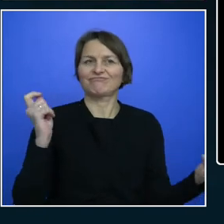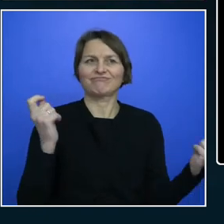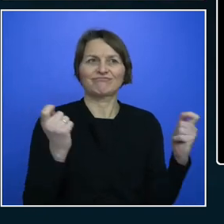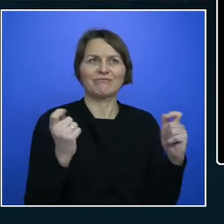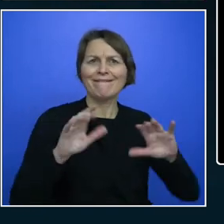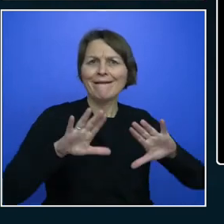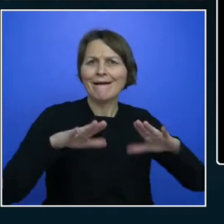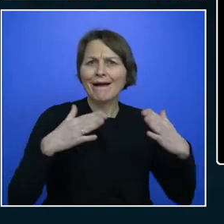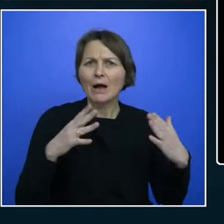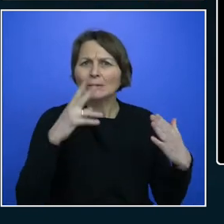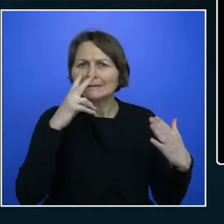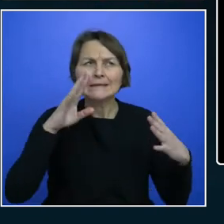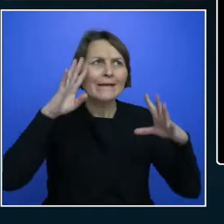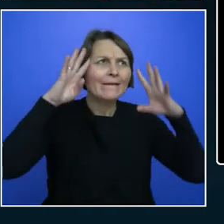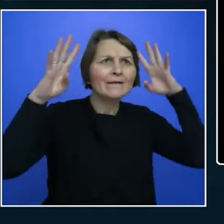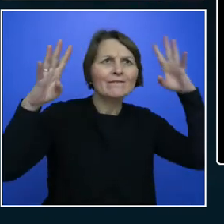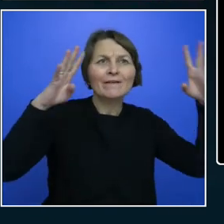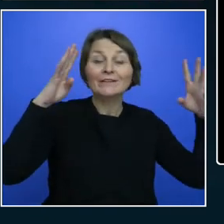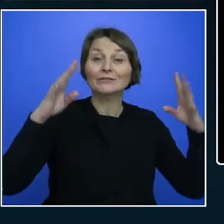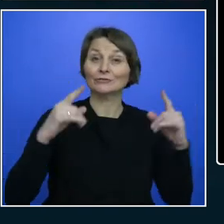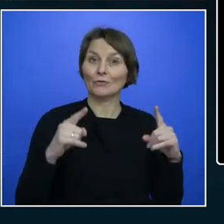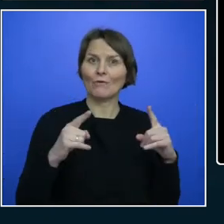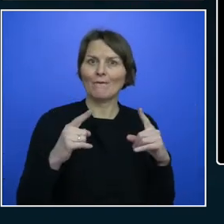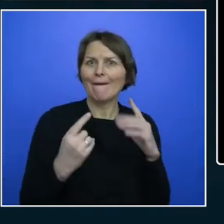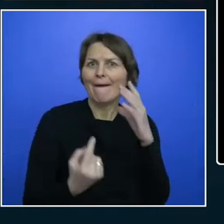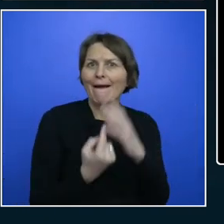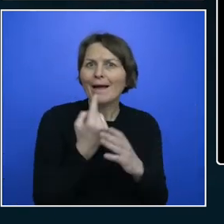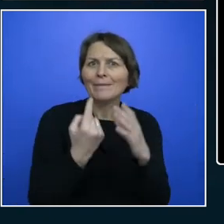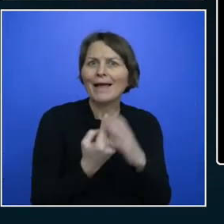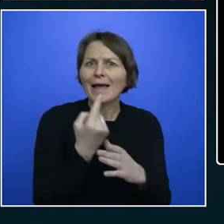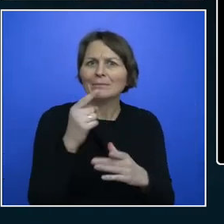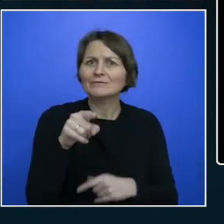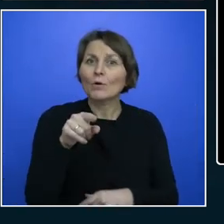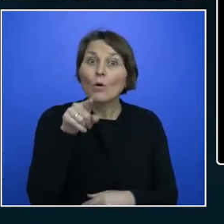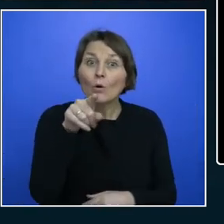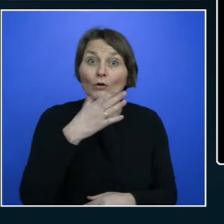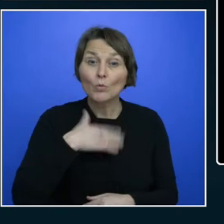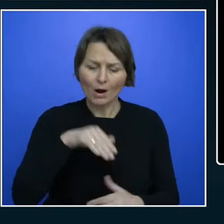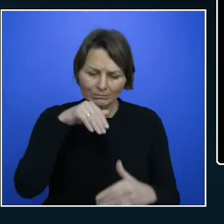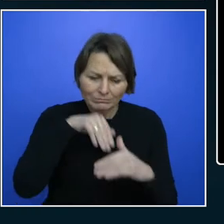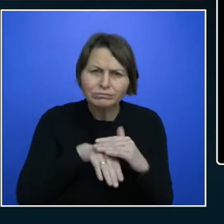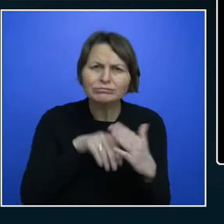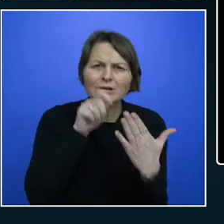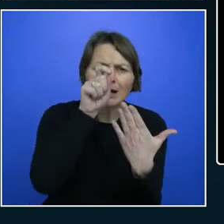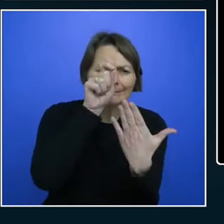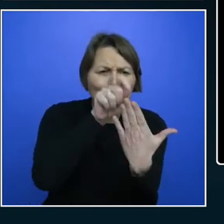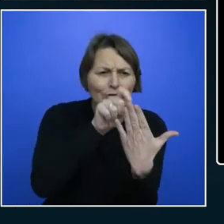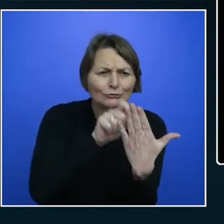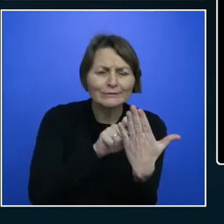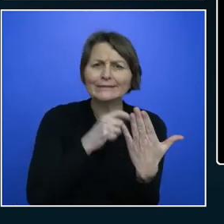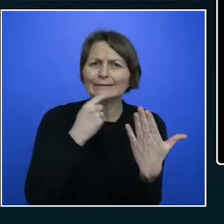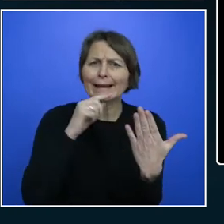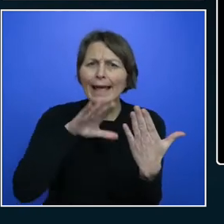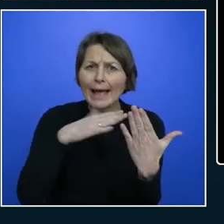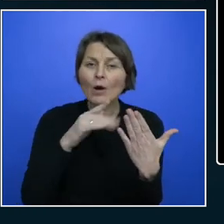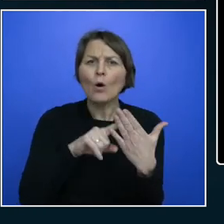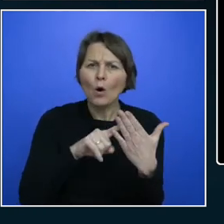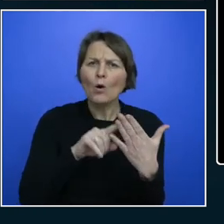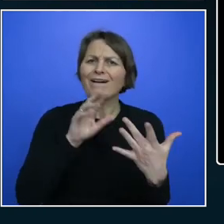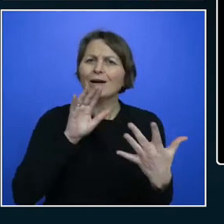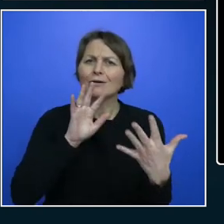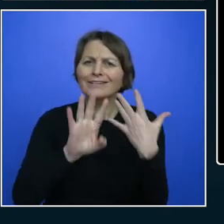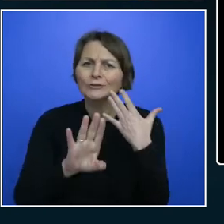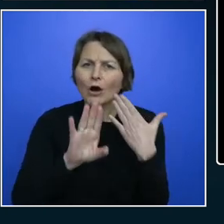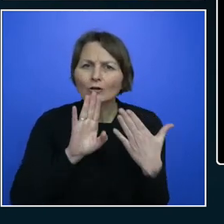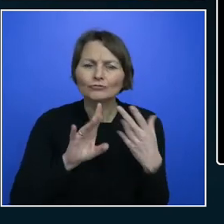Responsive design for site landing, capture for registration, font and color options, accessibility help, single sign